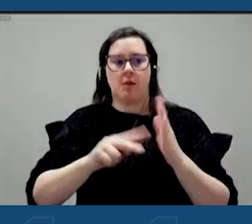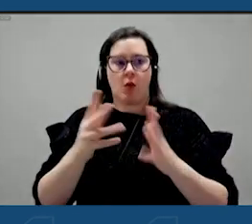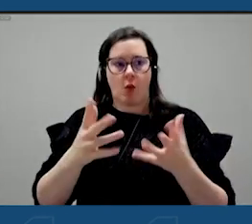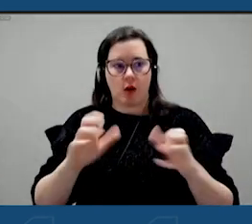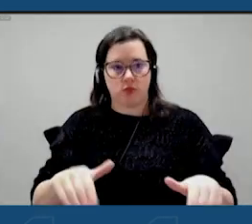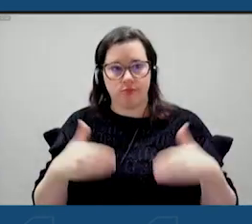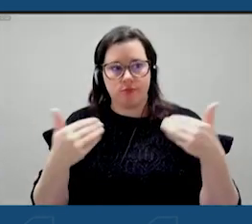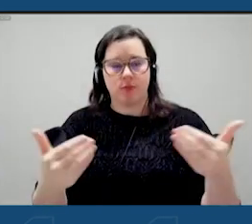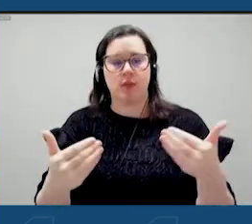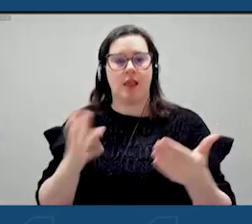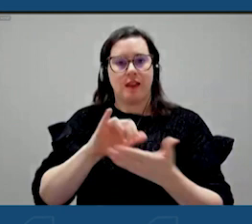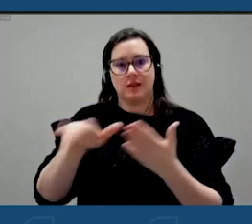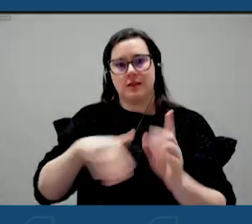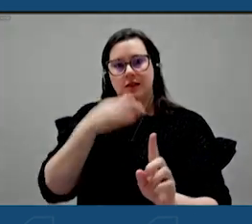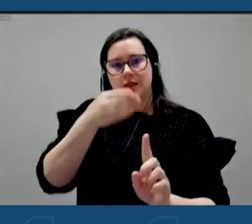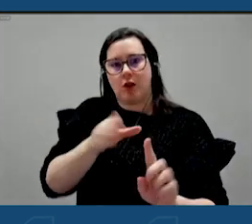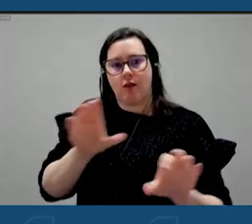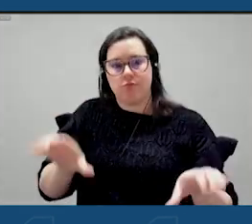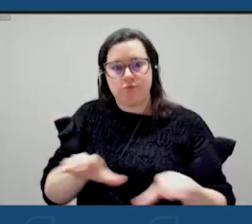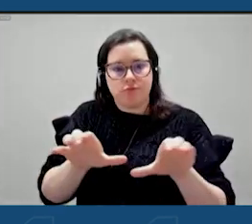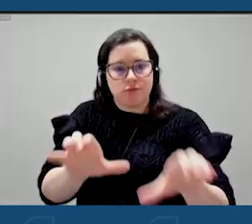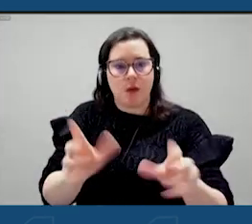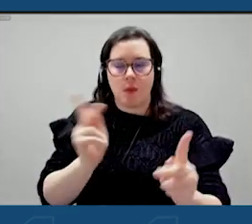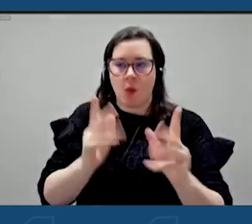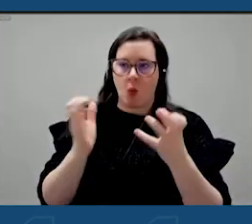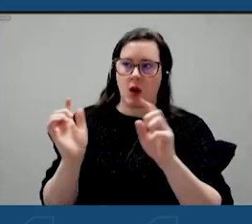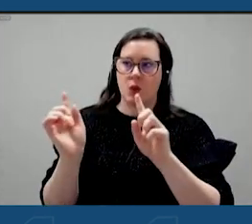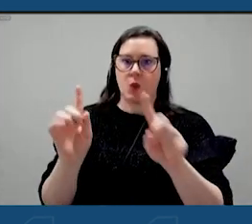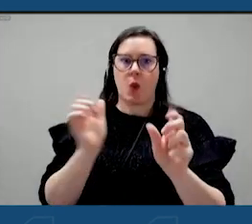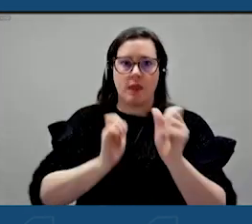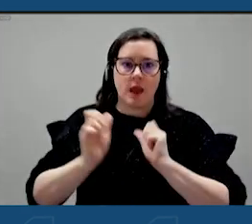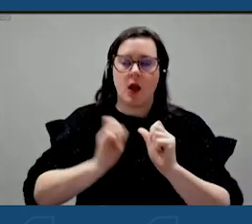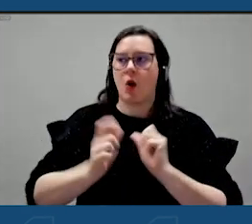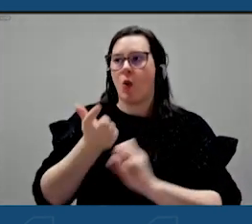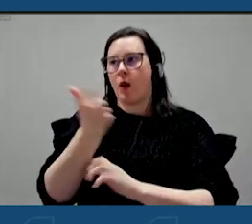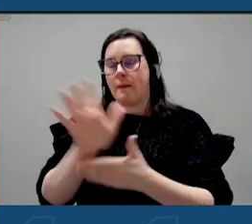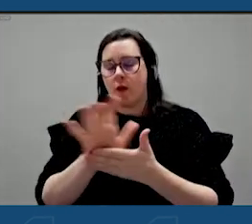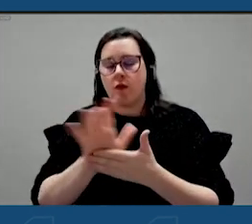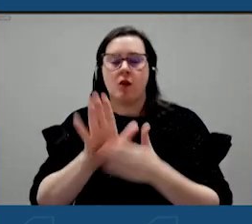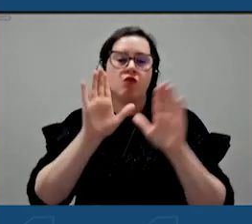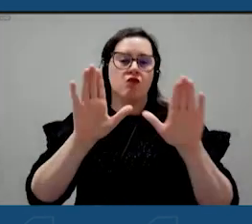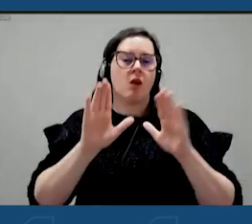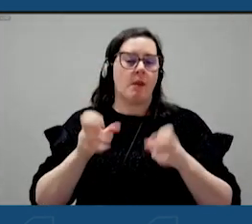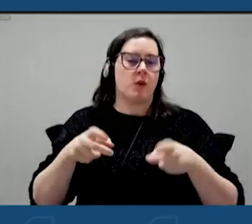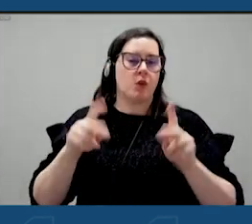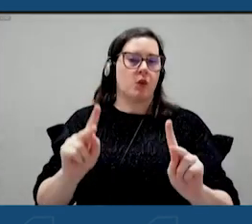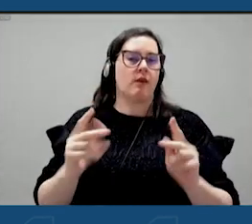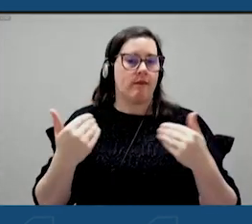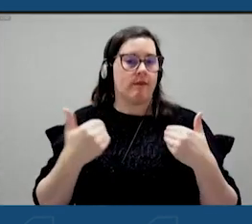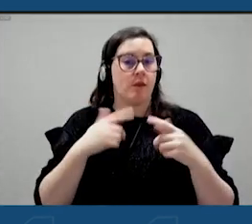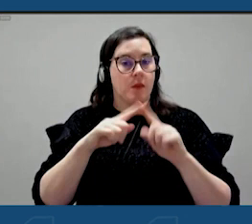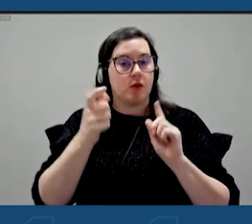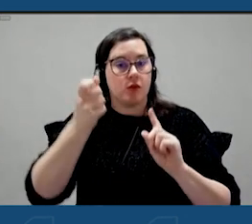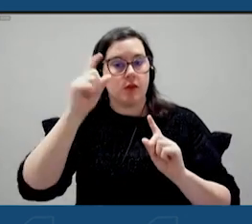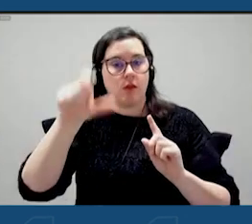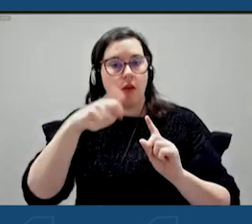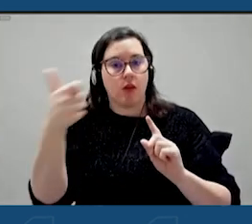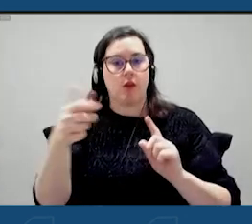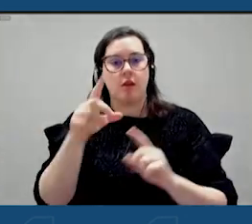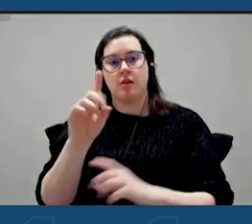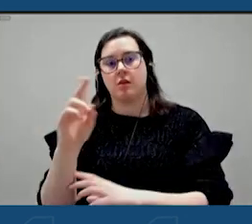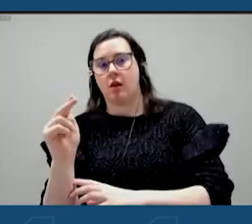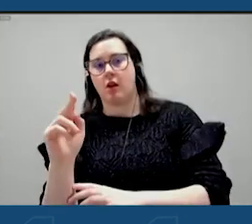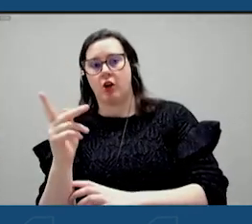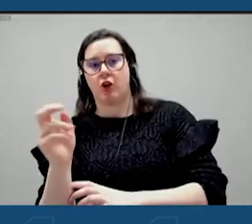go to the movies. And, you I think there's such, such, such great, great, great opportunities here. And the other thing is, you know, we talk about Dunkirk being on